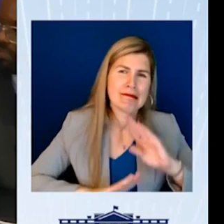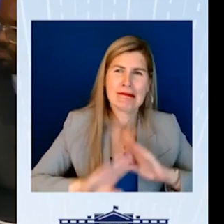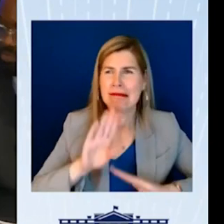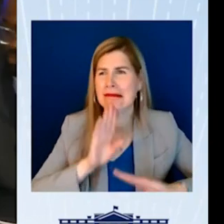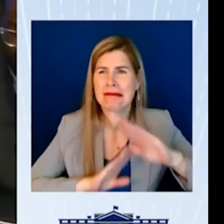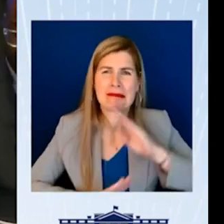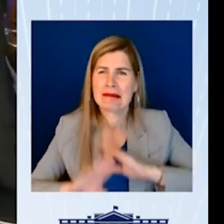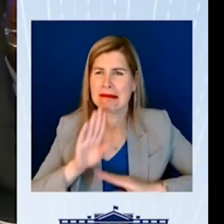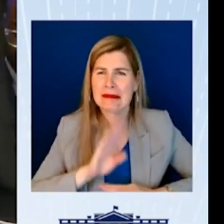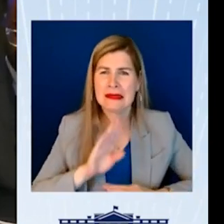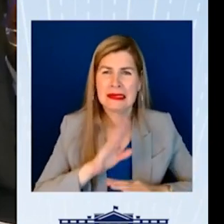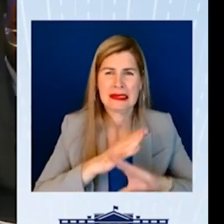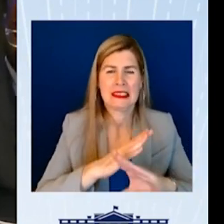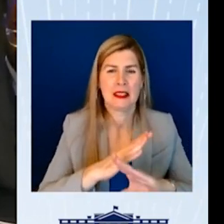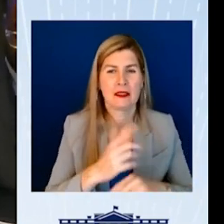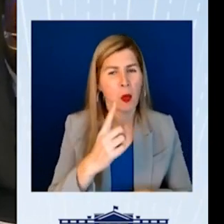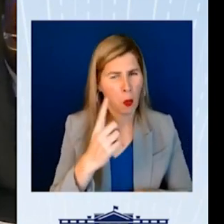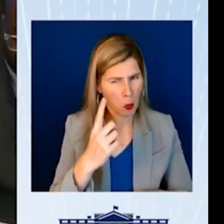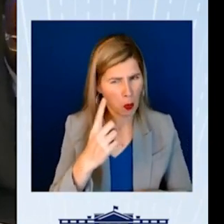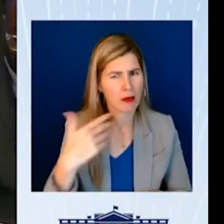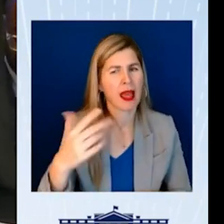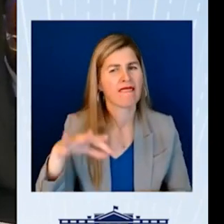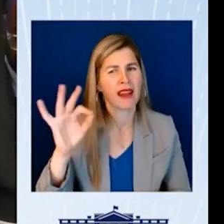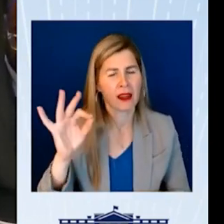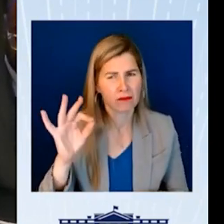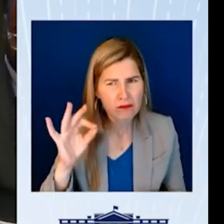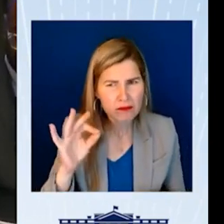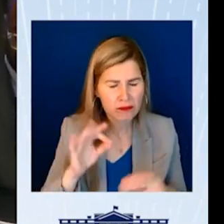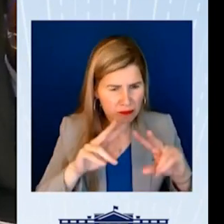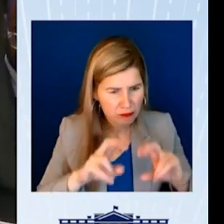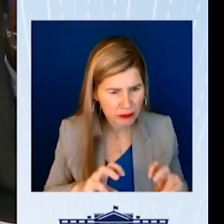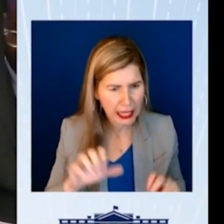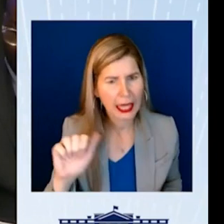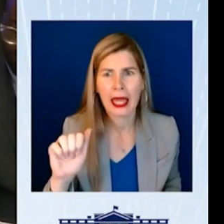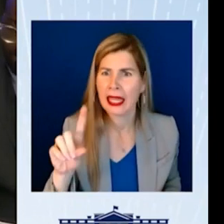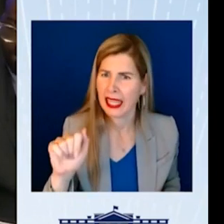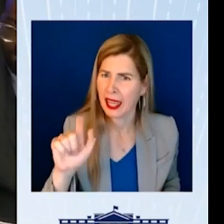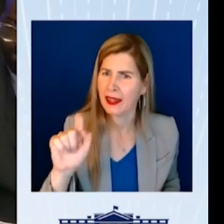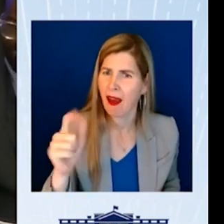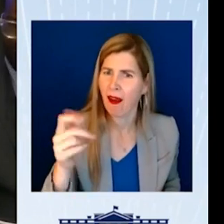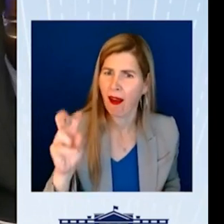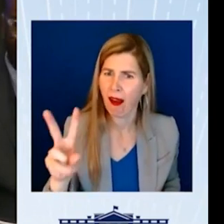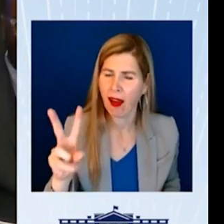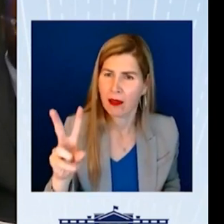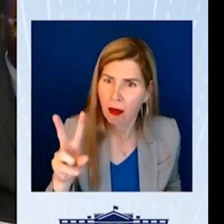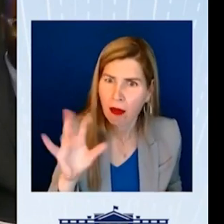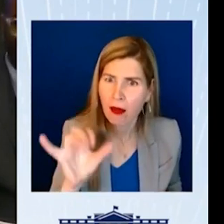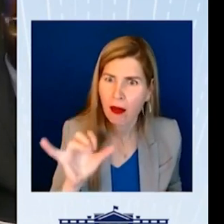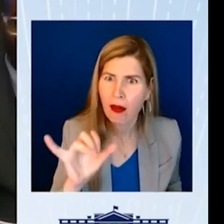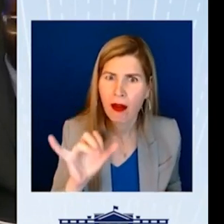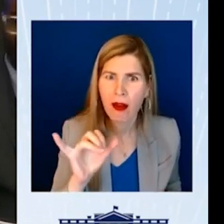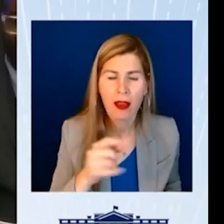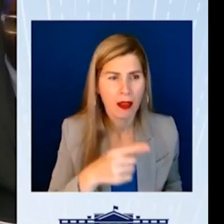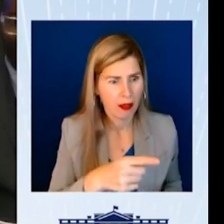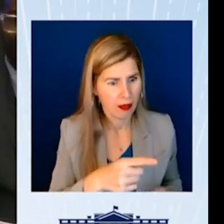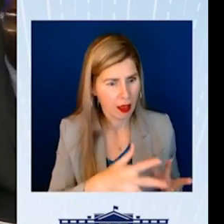I did research and I learned about ADA.gov. I learned about the Americans with